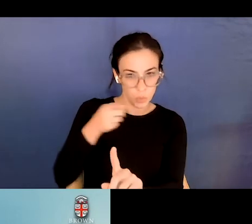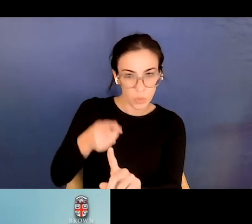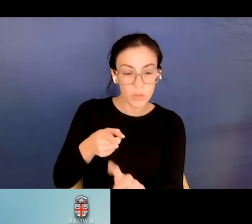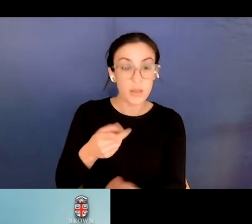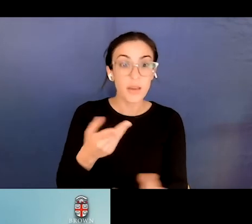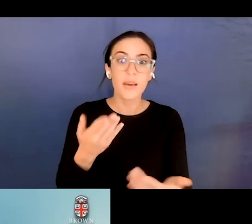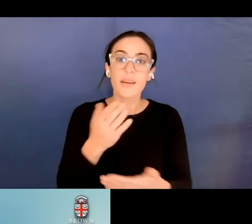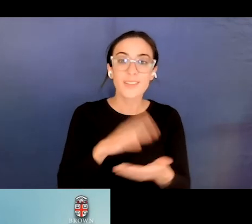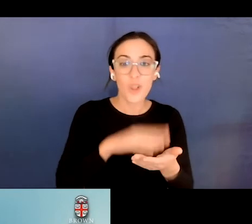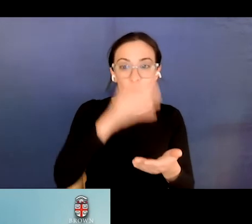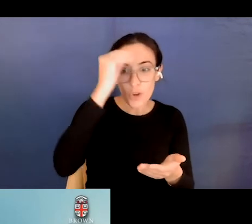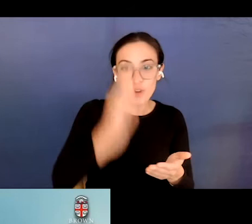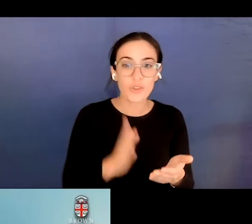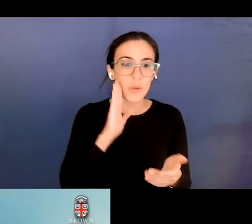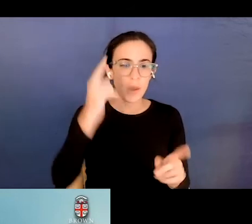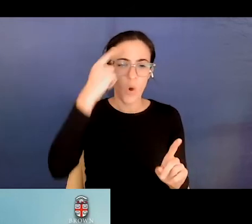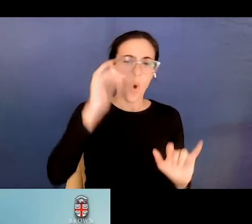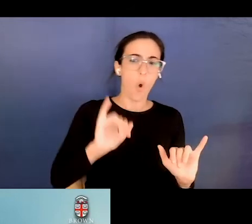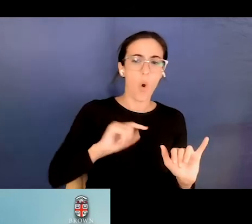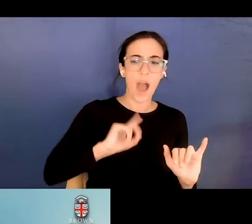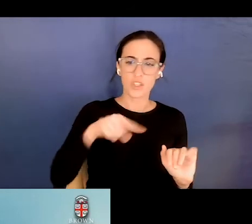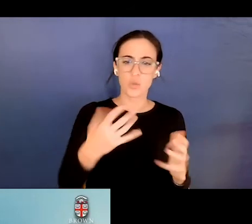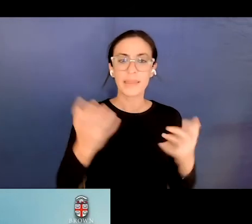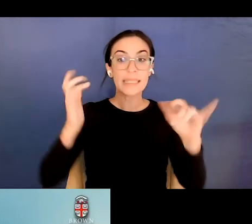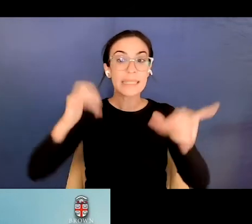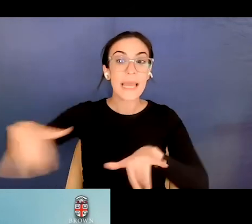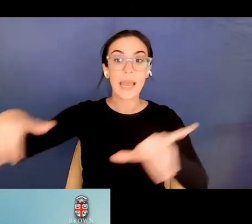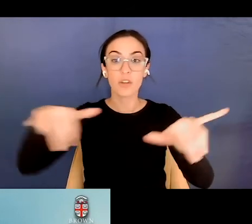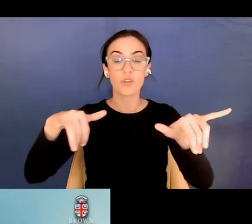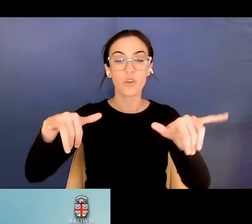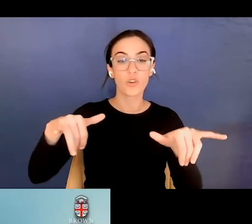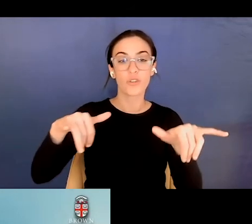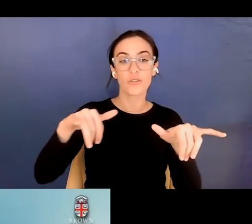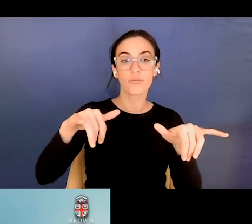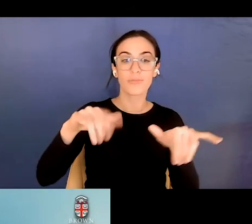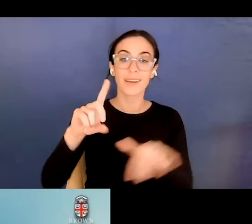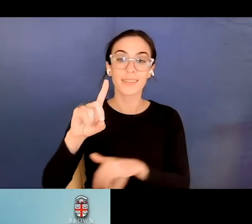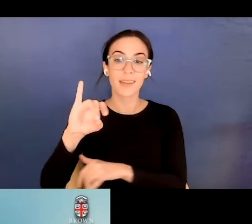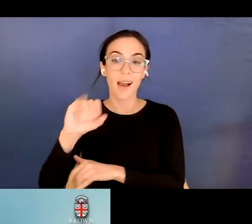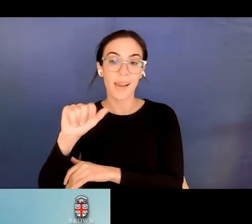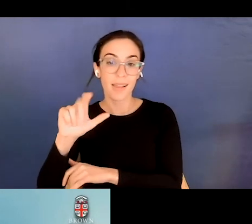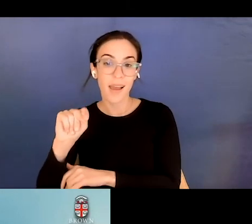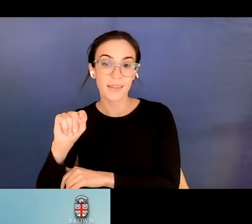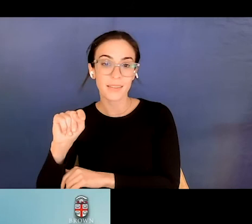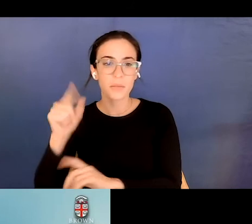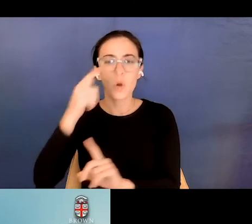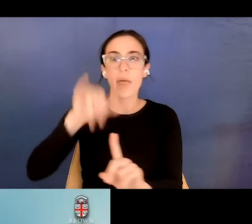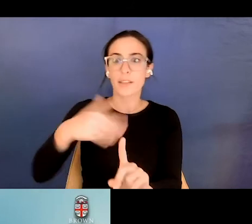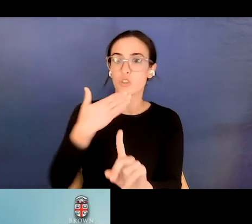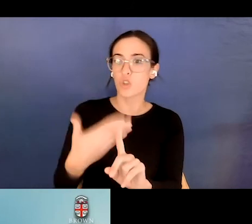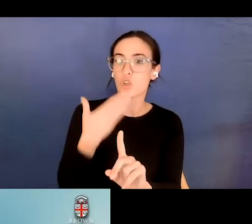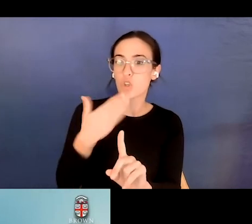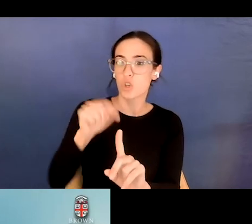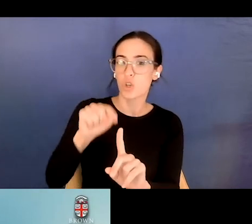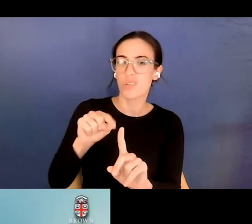variety because that's the good English or good Spanish or whatever. But of course, you know, there is no standard variety and,